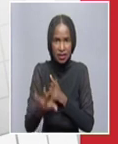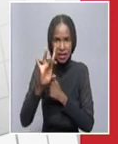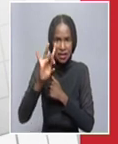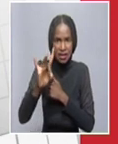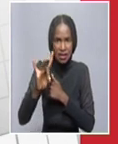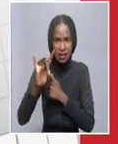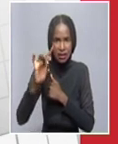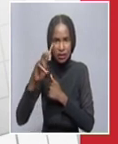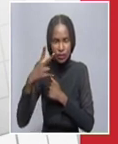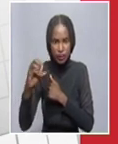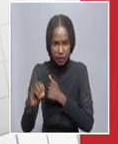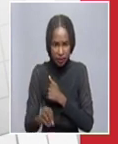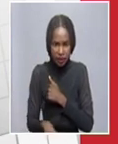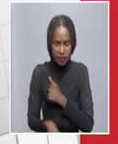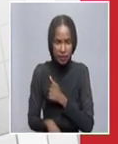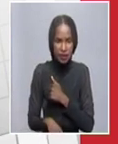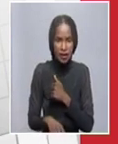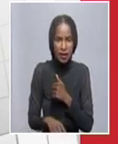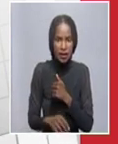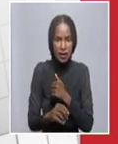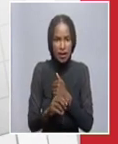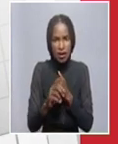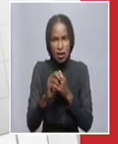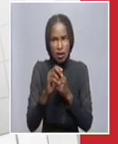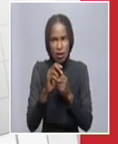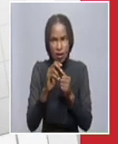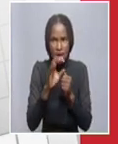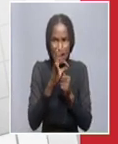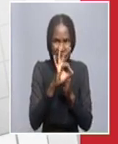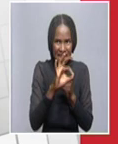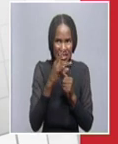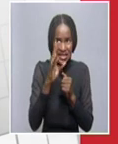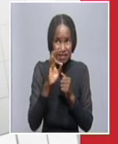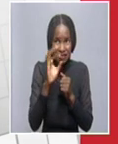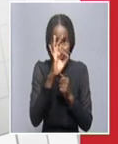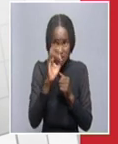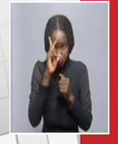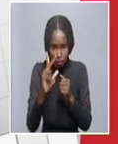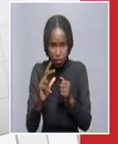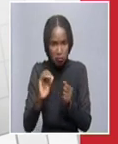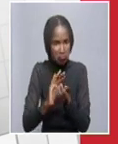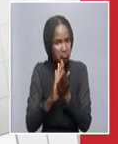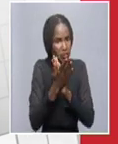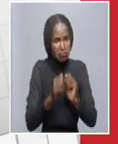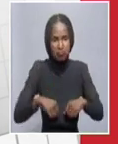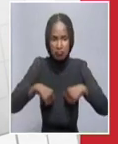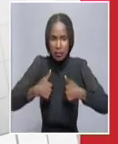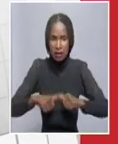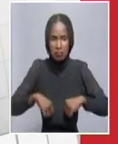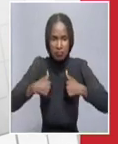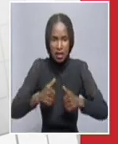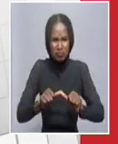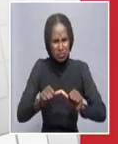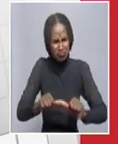The recovery rate is 97%. Active cases